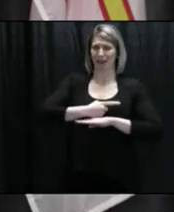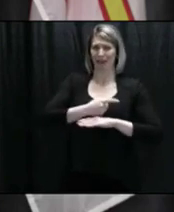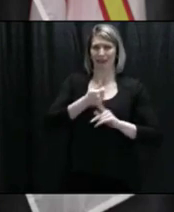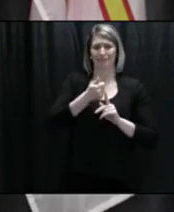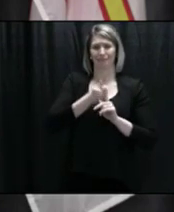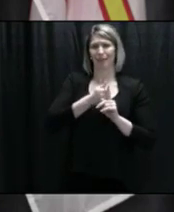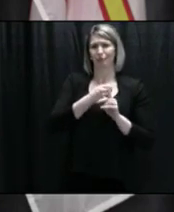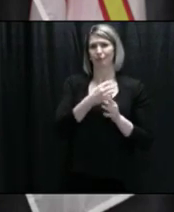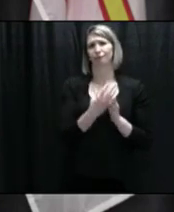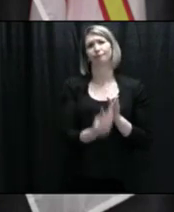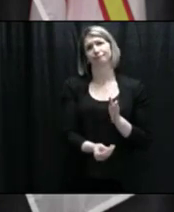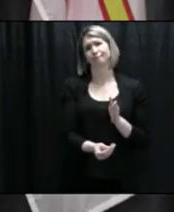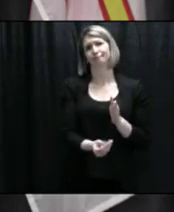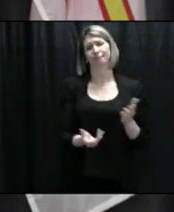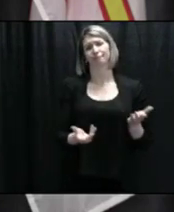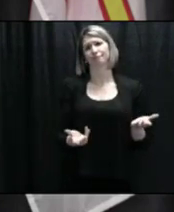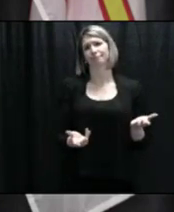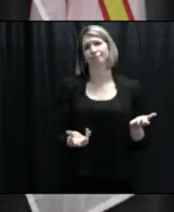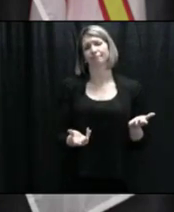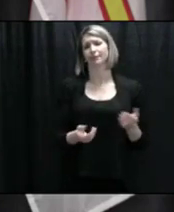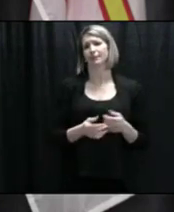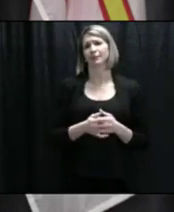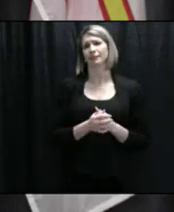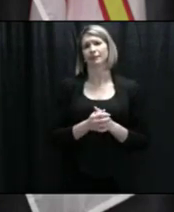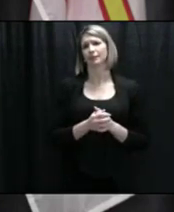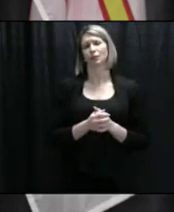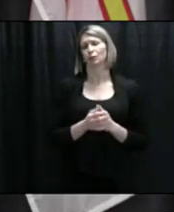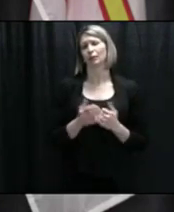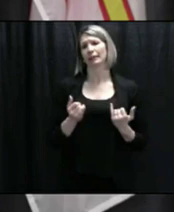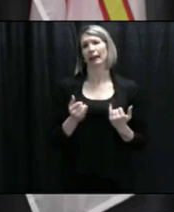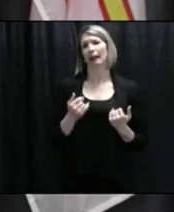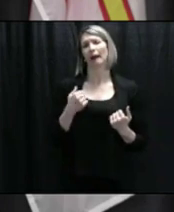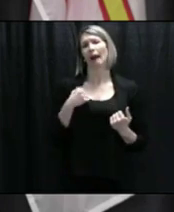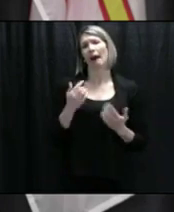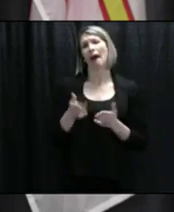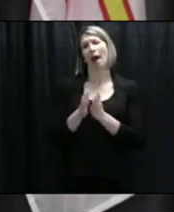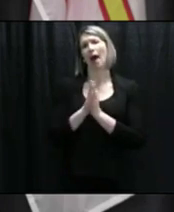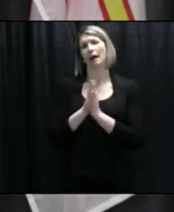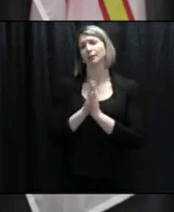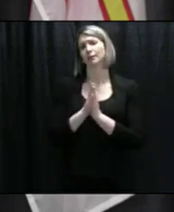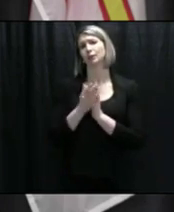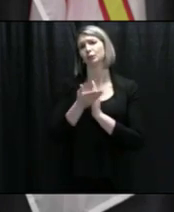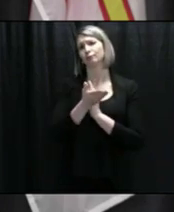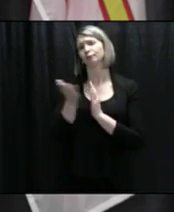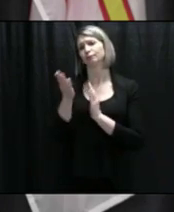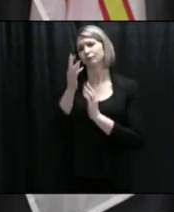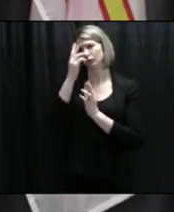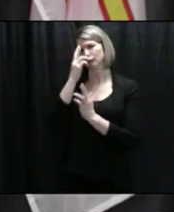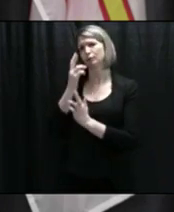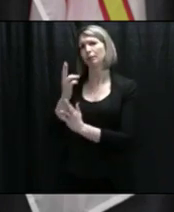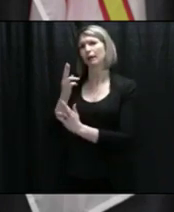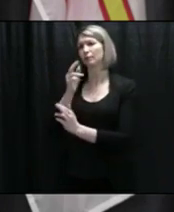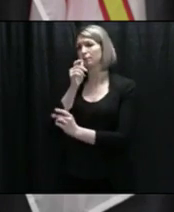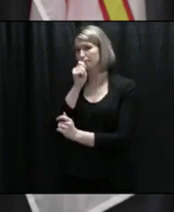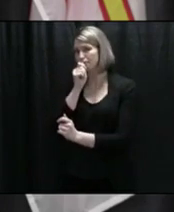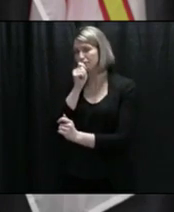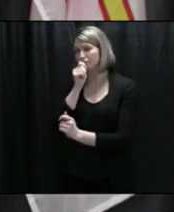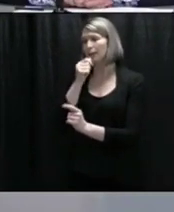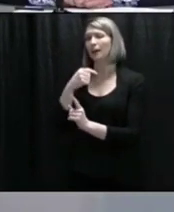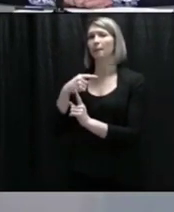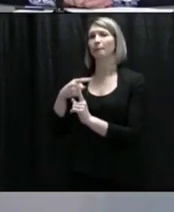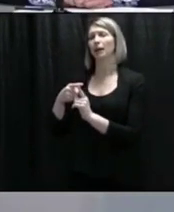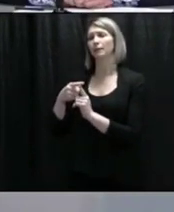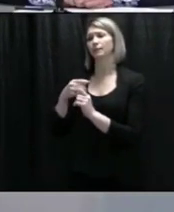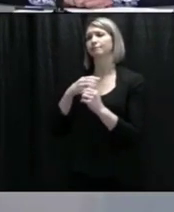think right now what we've been asked to do is stand our thoughts and prayers to the family and respect their privacy. You raise a very interesting question